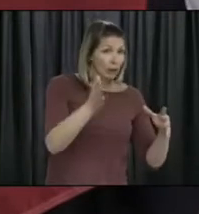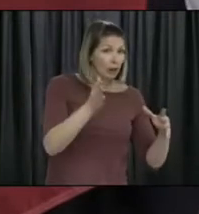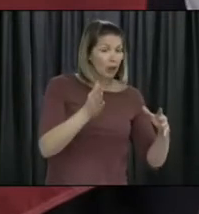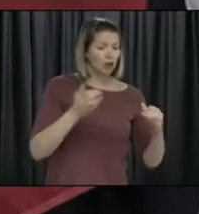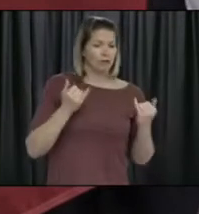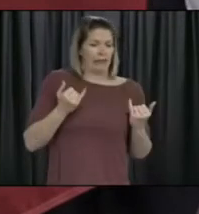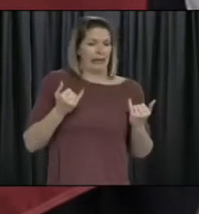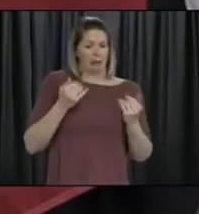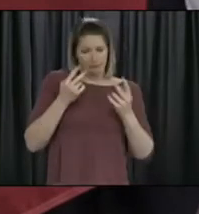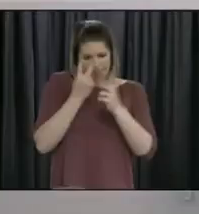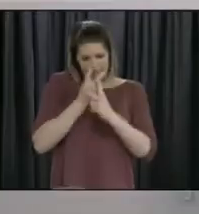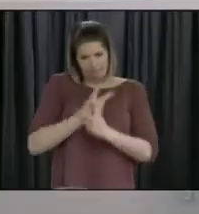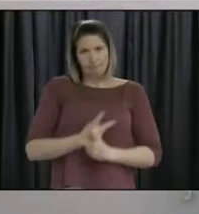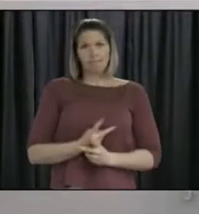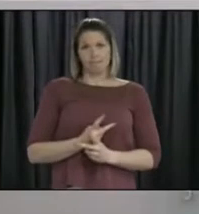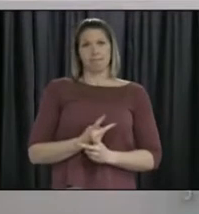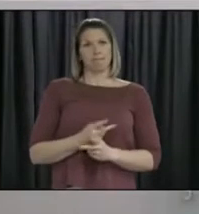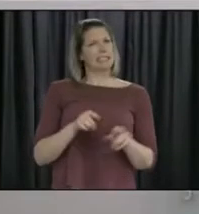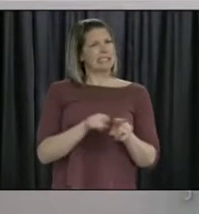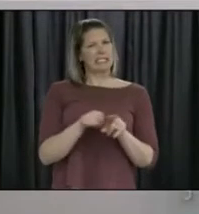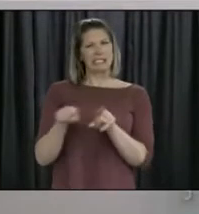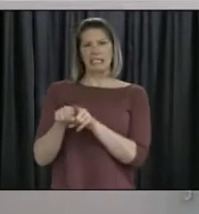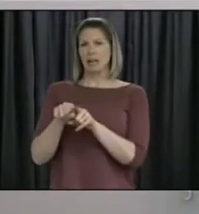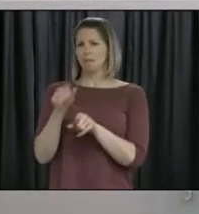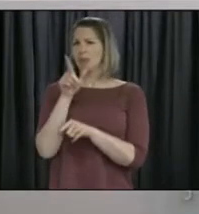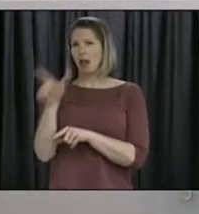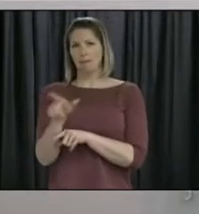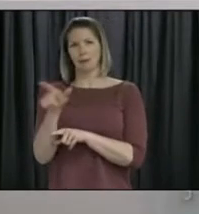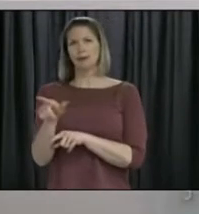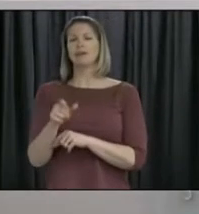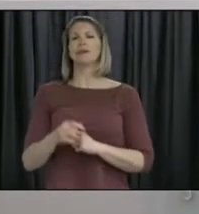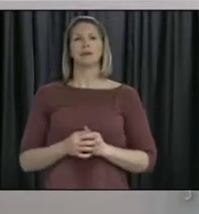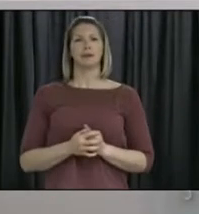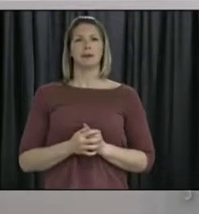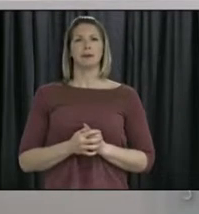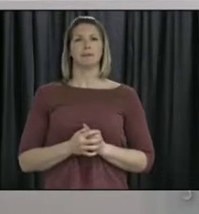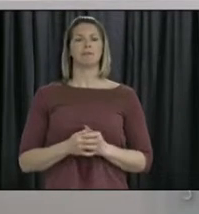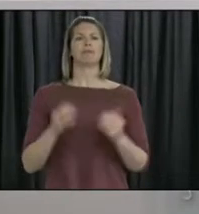Our next questions are from Peter Jackson of the Telegram. Please go ahead.